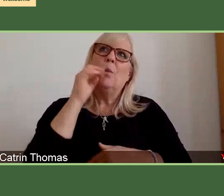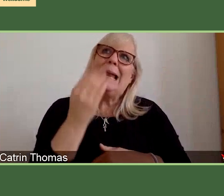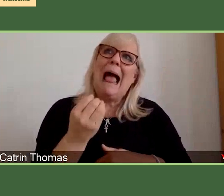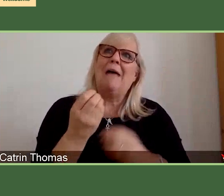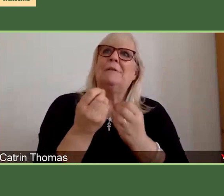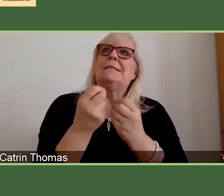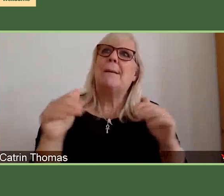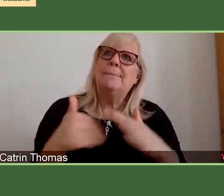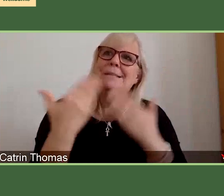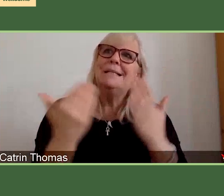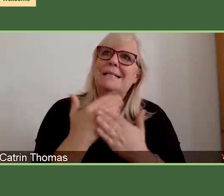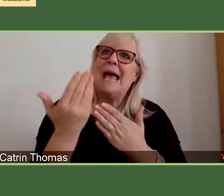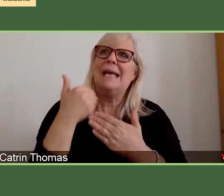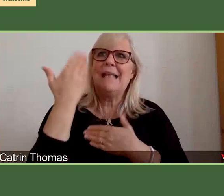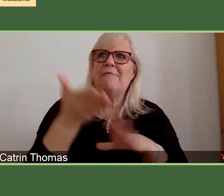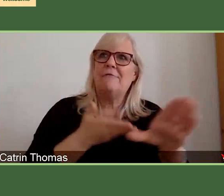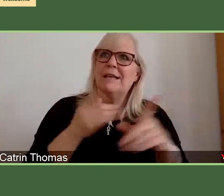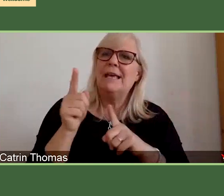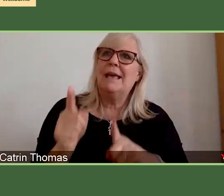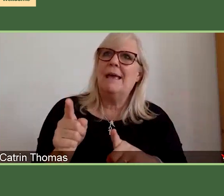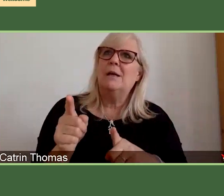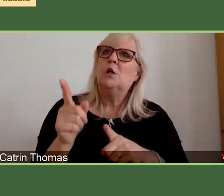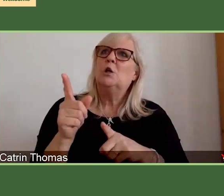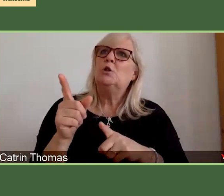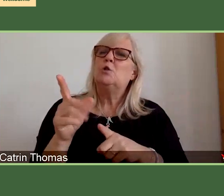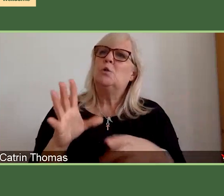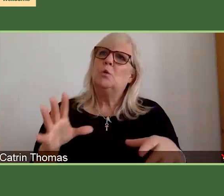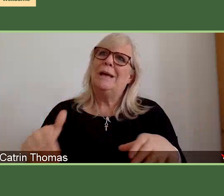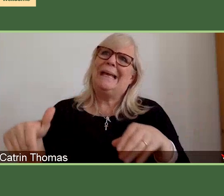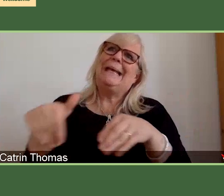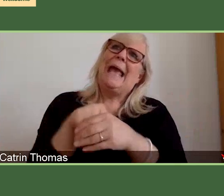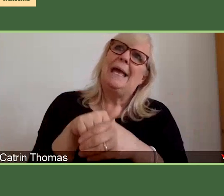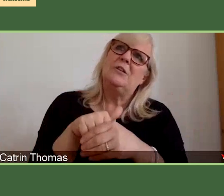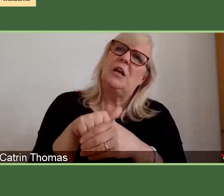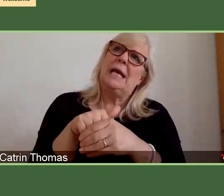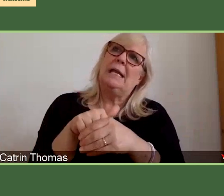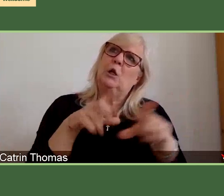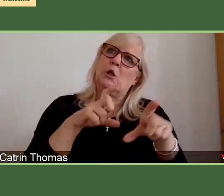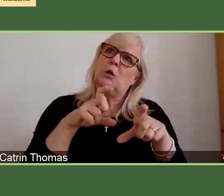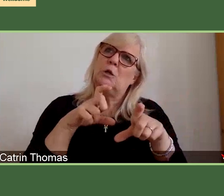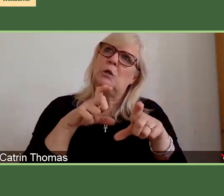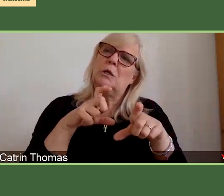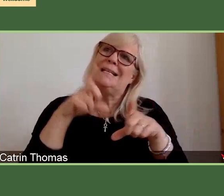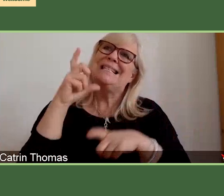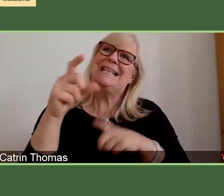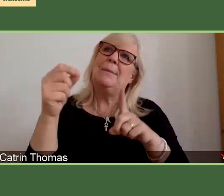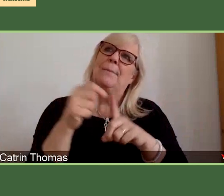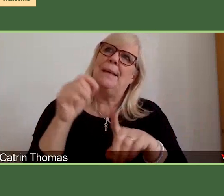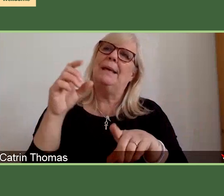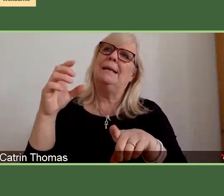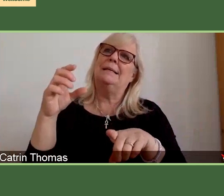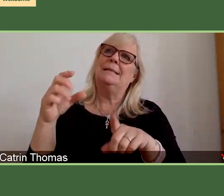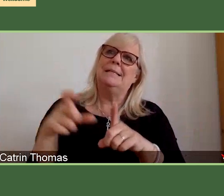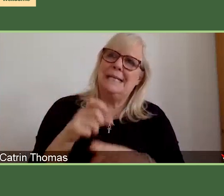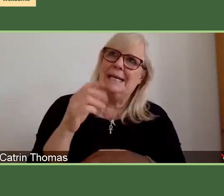our grants to engage in continual professional development. And that will be an absolute requirement. I think we've said 10